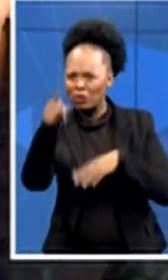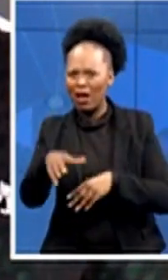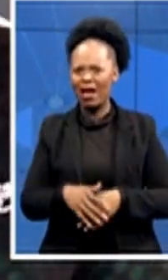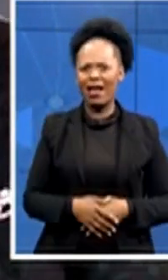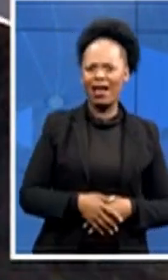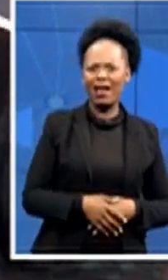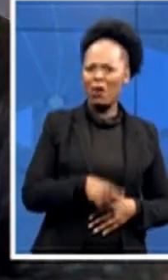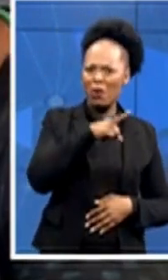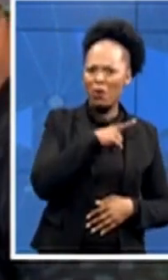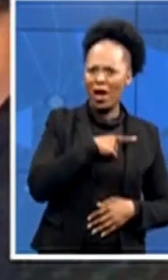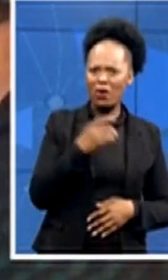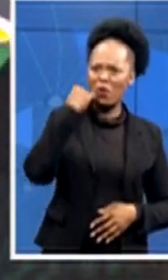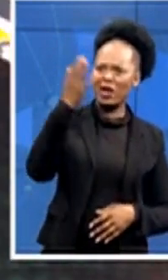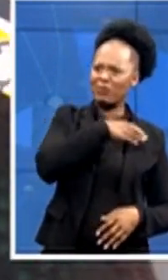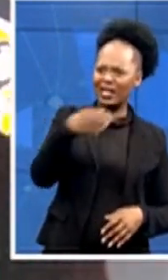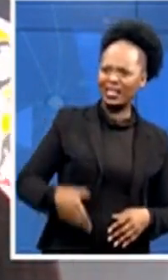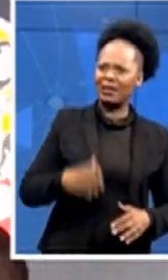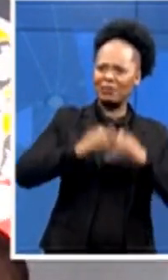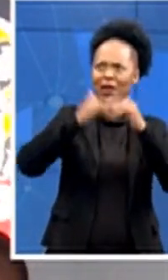amen Amen.